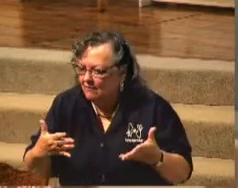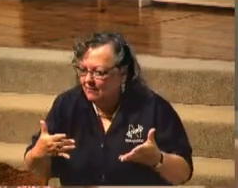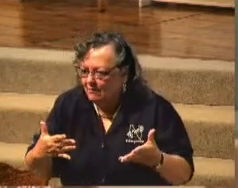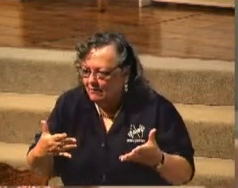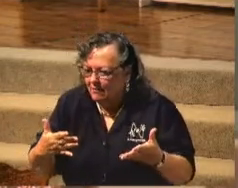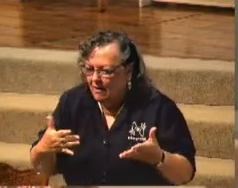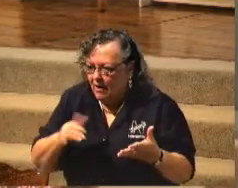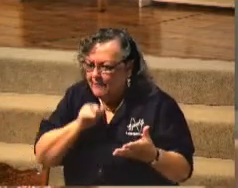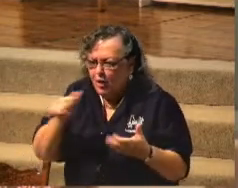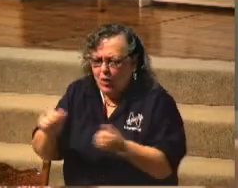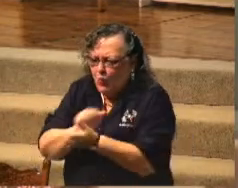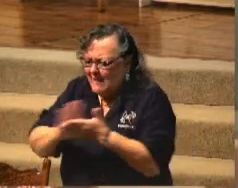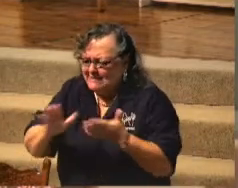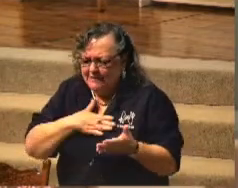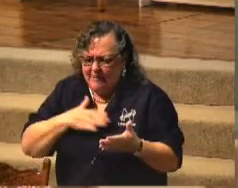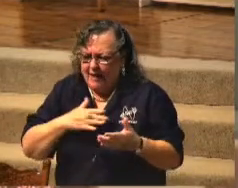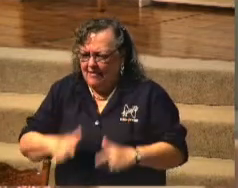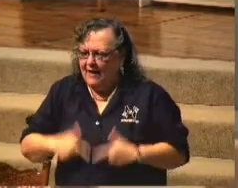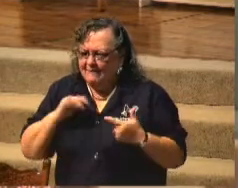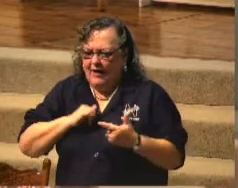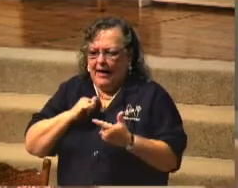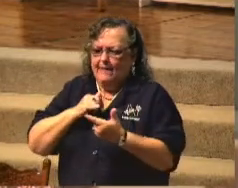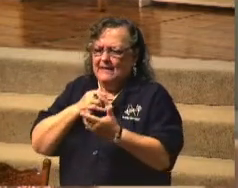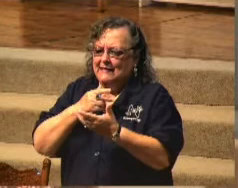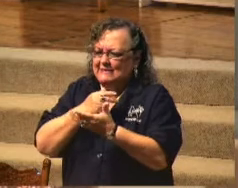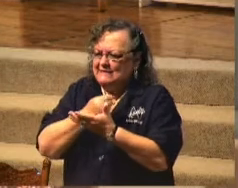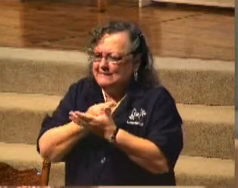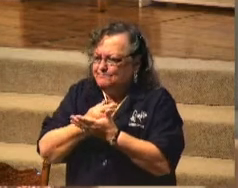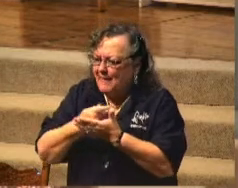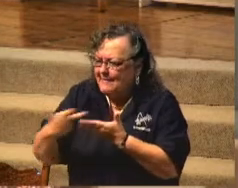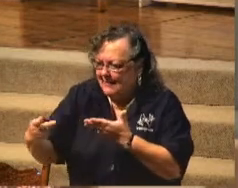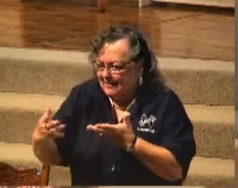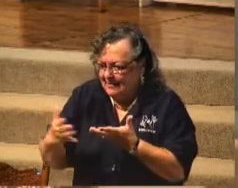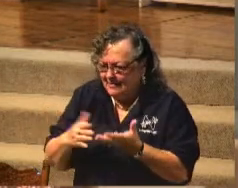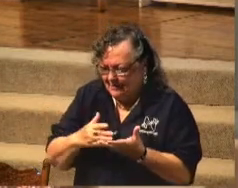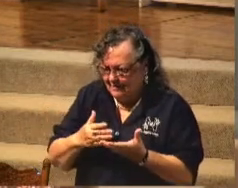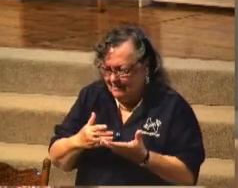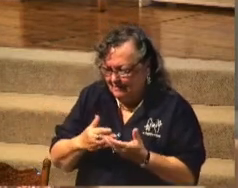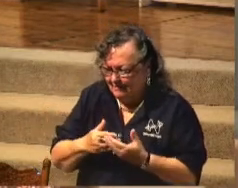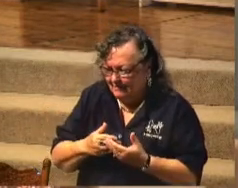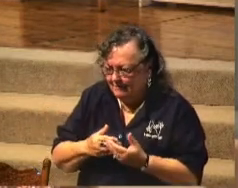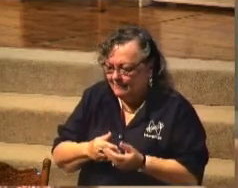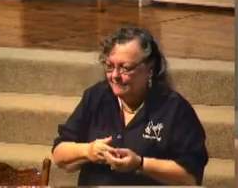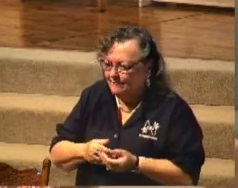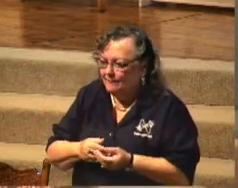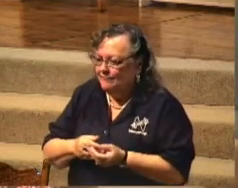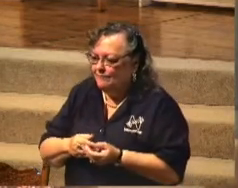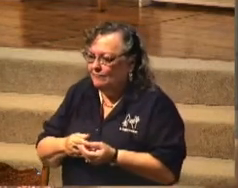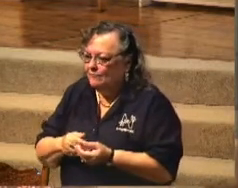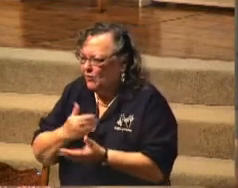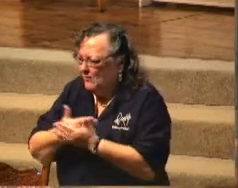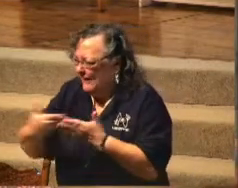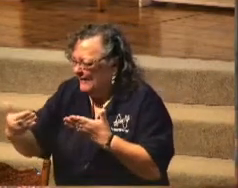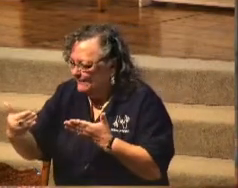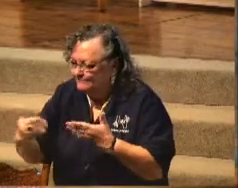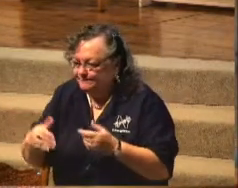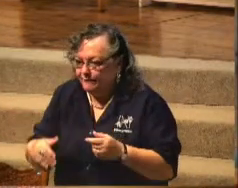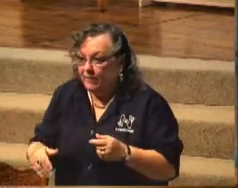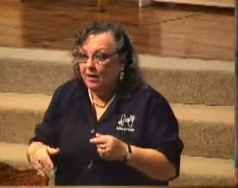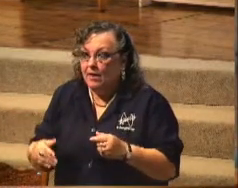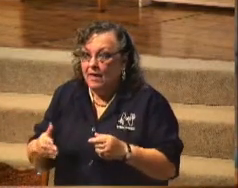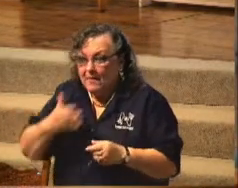I'm spending it. But let me show you the better way. The best way is to invest